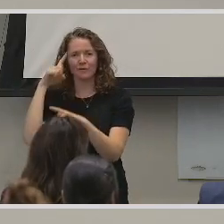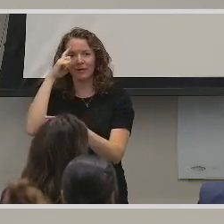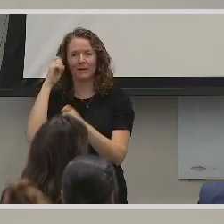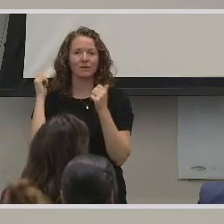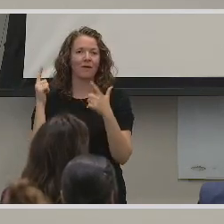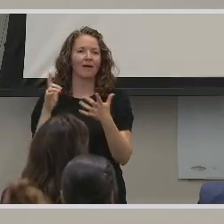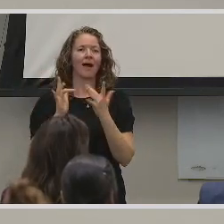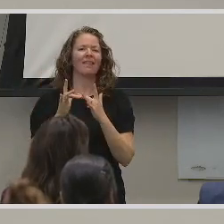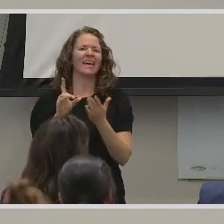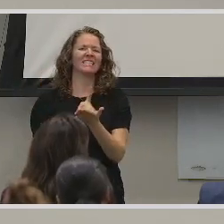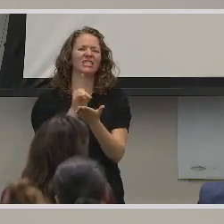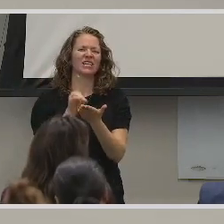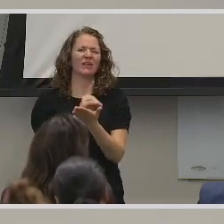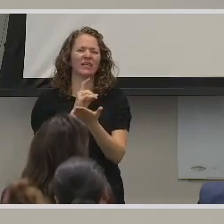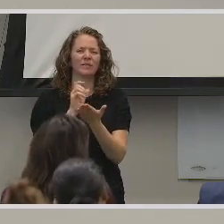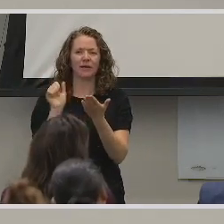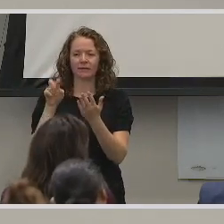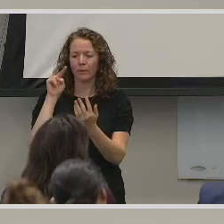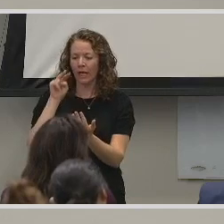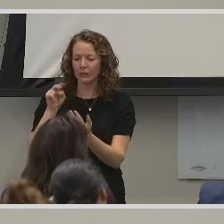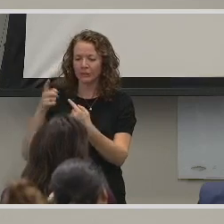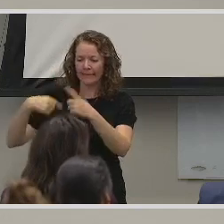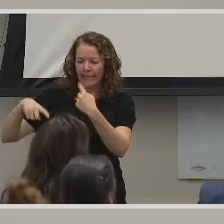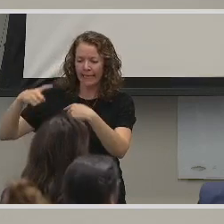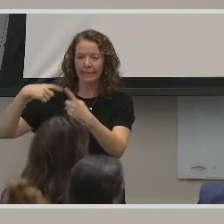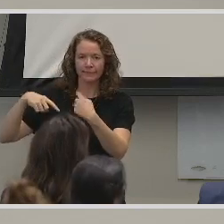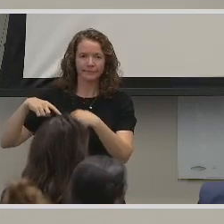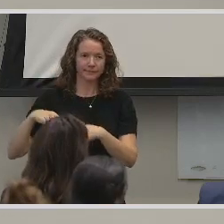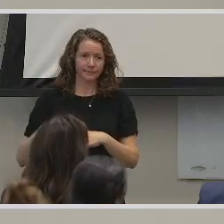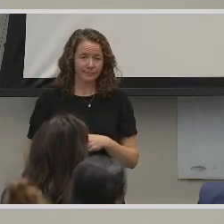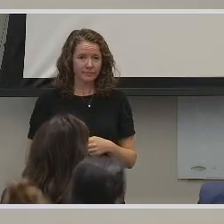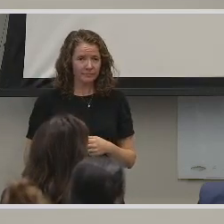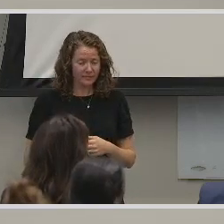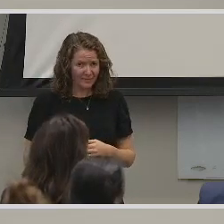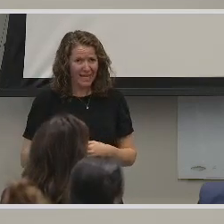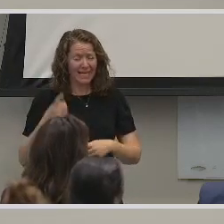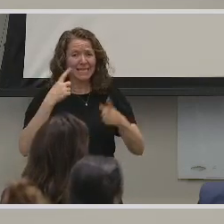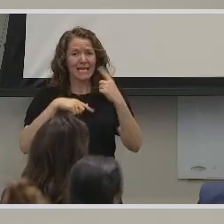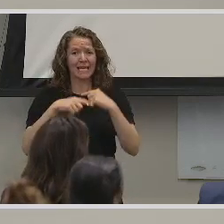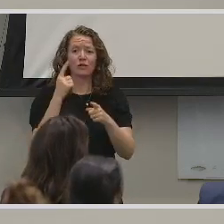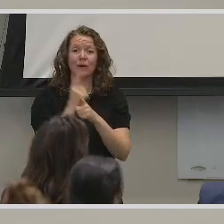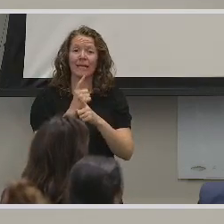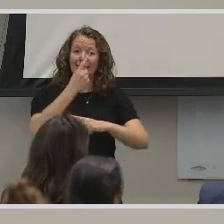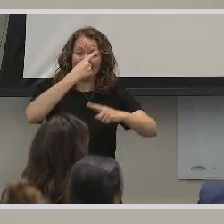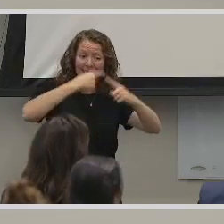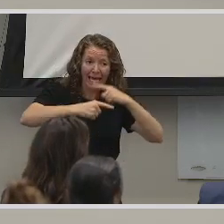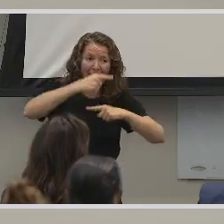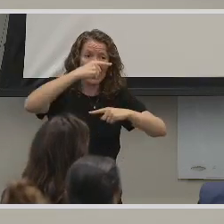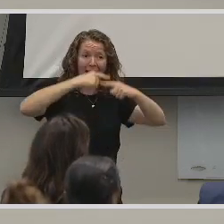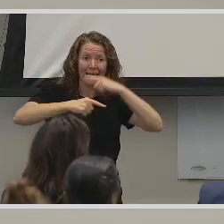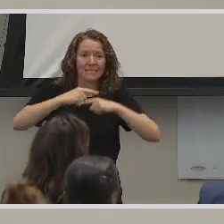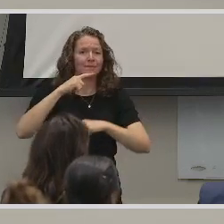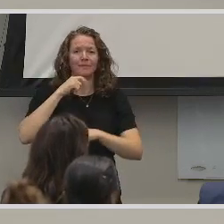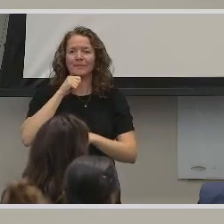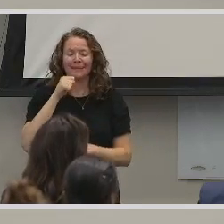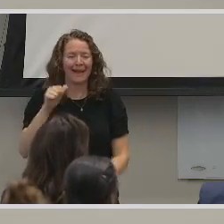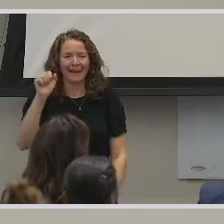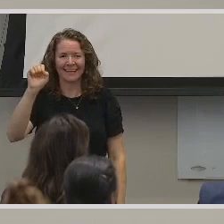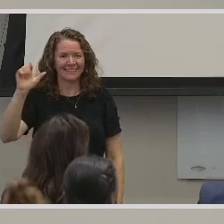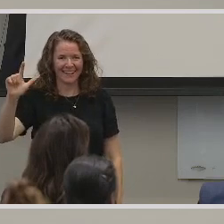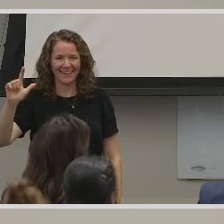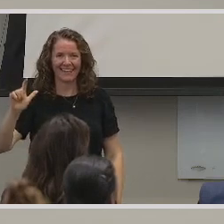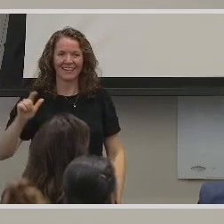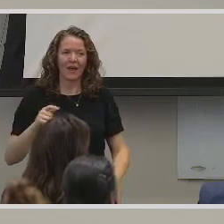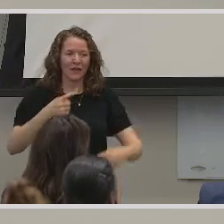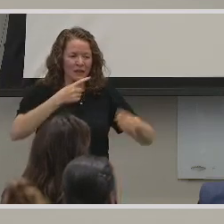online dictionaries where you can learn signs. They may be signing the correct sign, but they're not signing in American Sign Language.